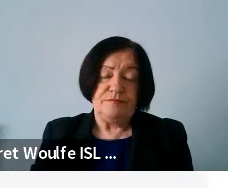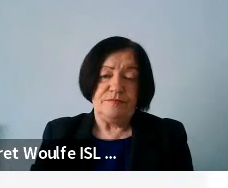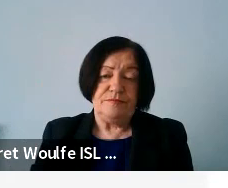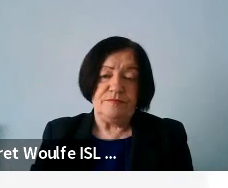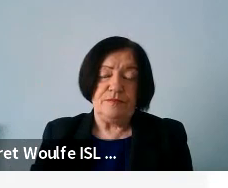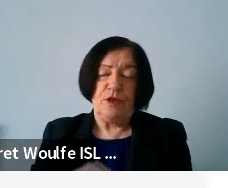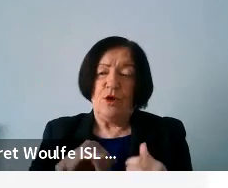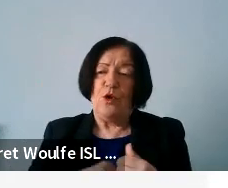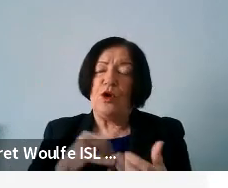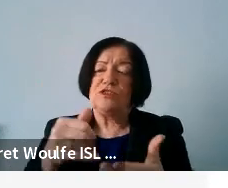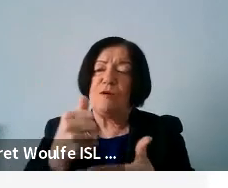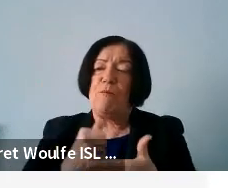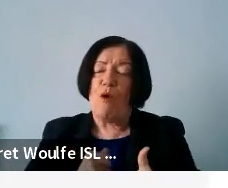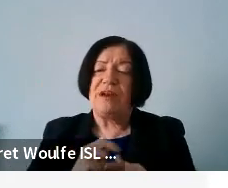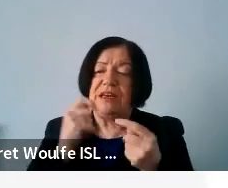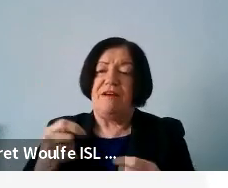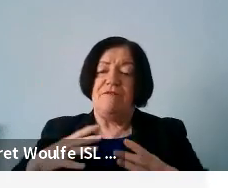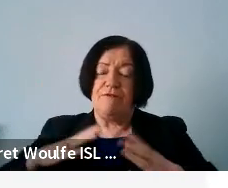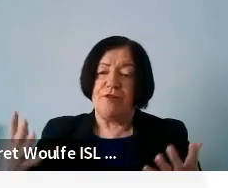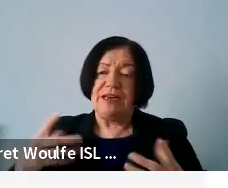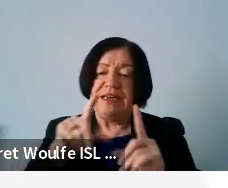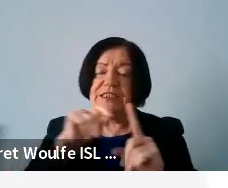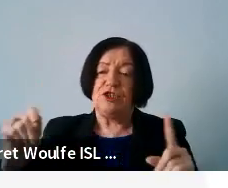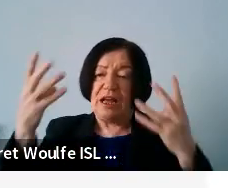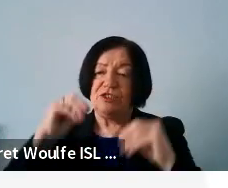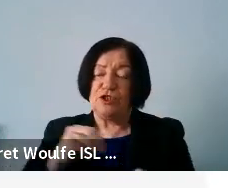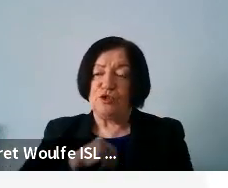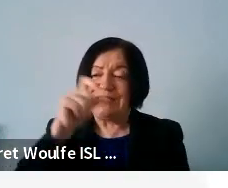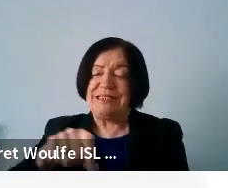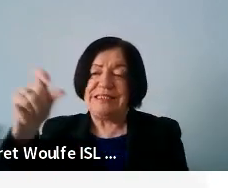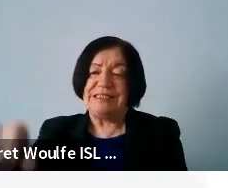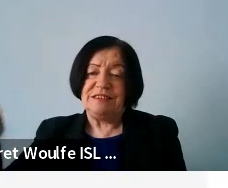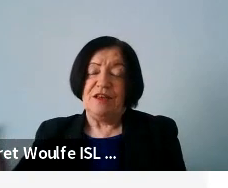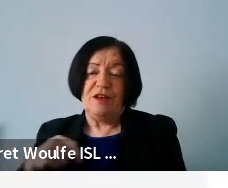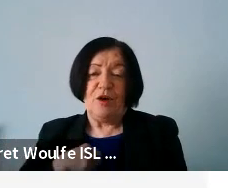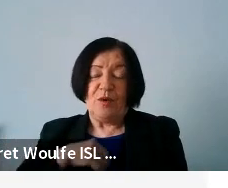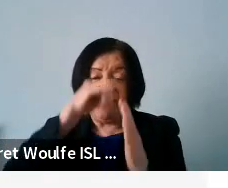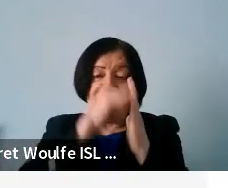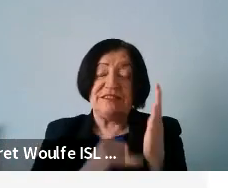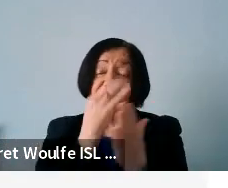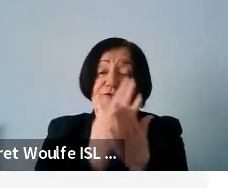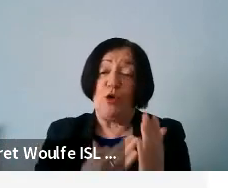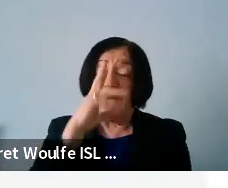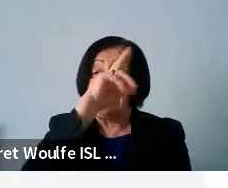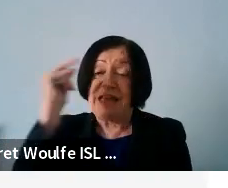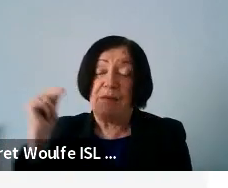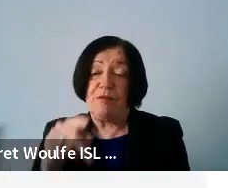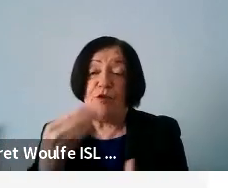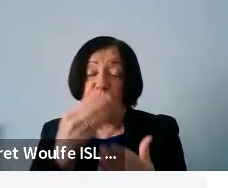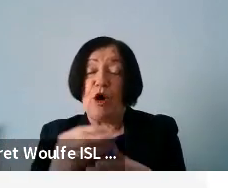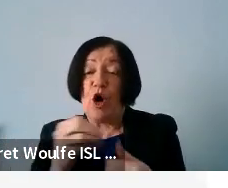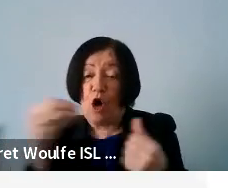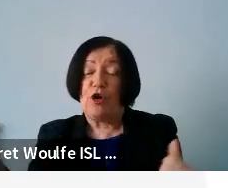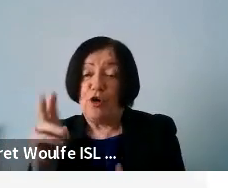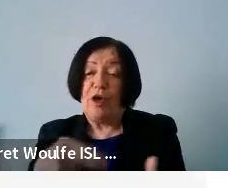Who could support in giving free digital education to citizens? Here we've listed just a few examples, but if you put other, you